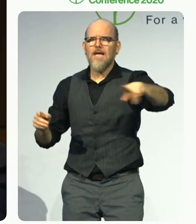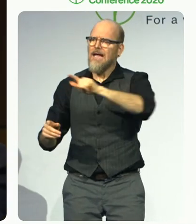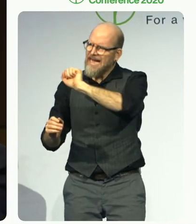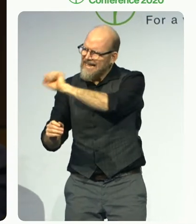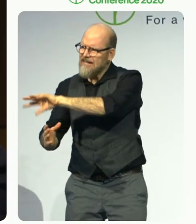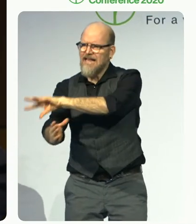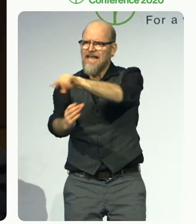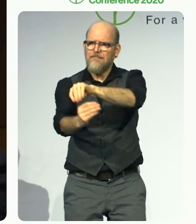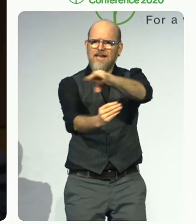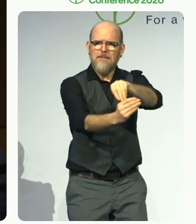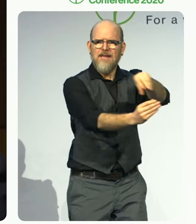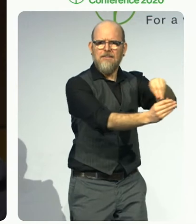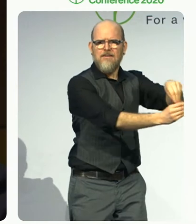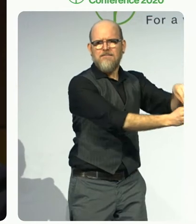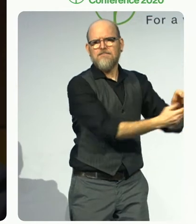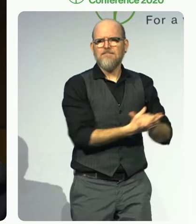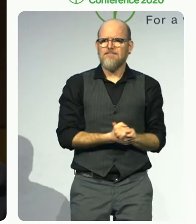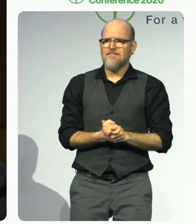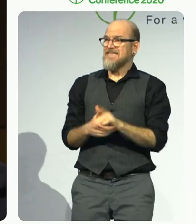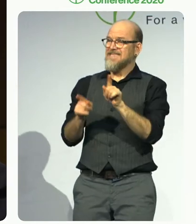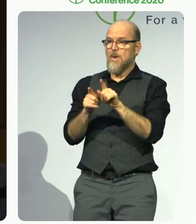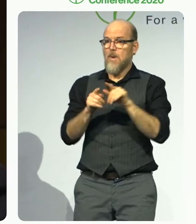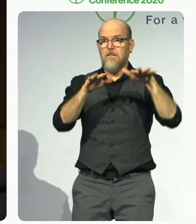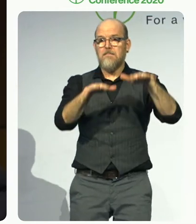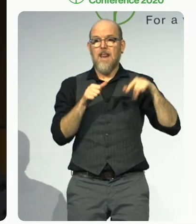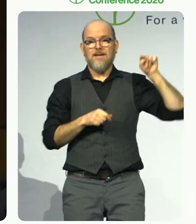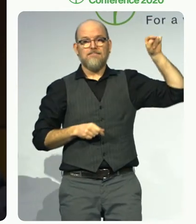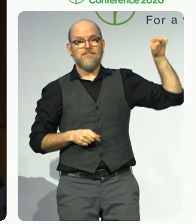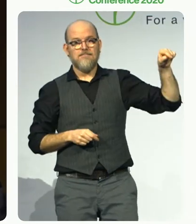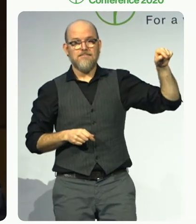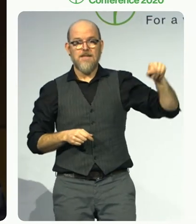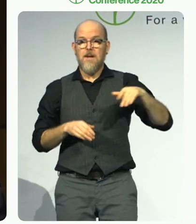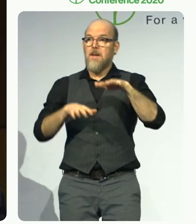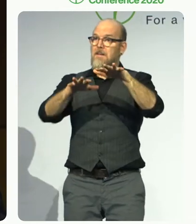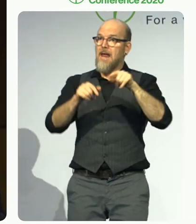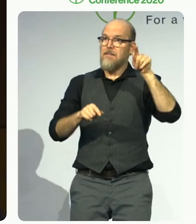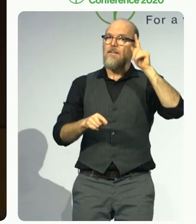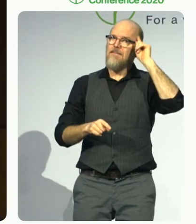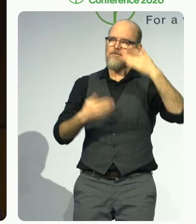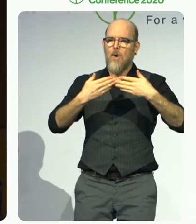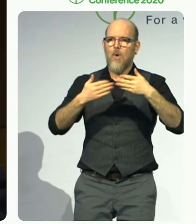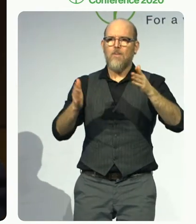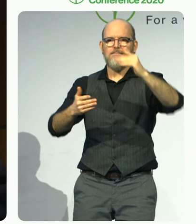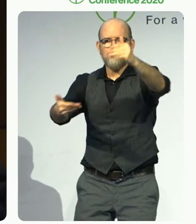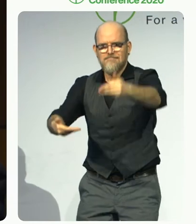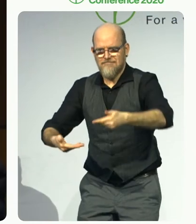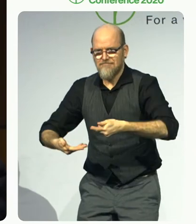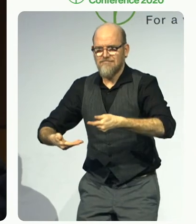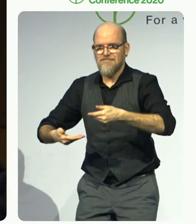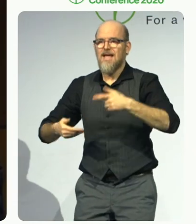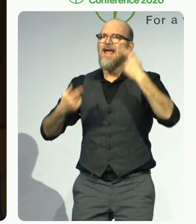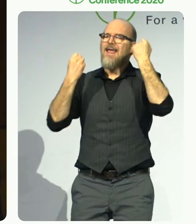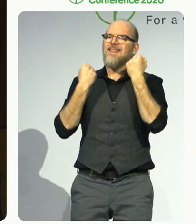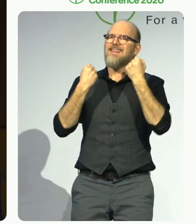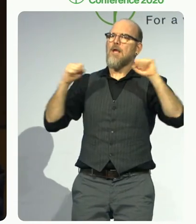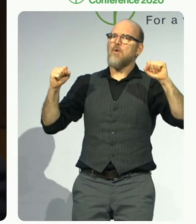and democratic decisions-making processes to everybody is a fundamental principle for